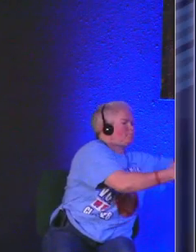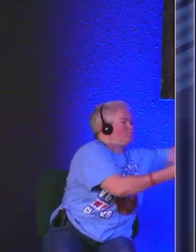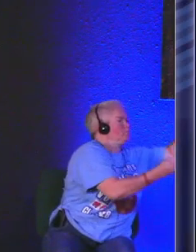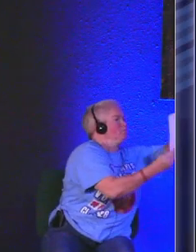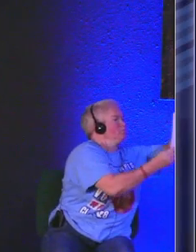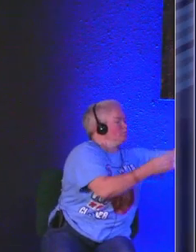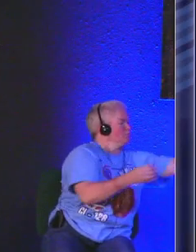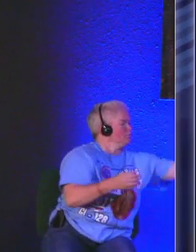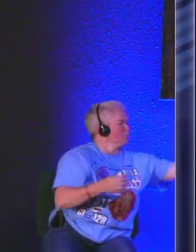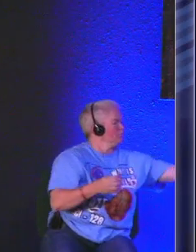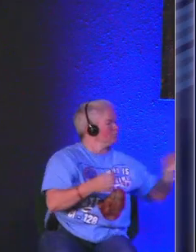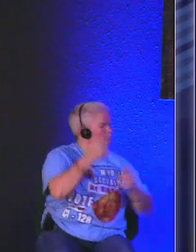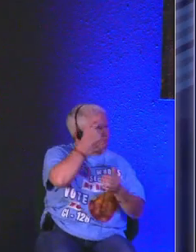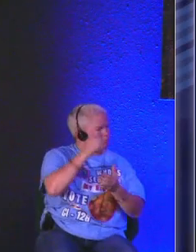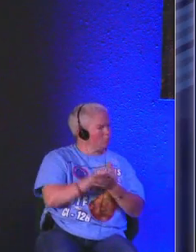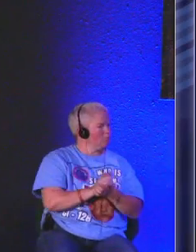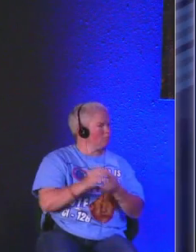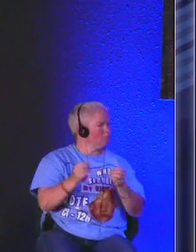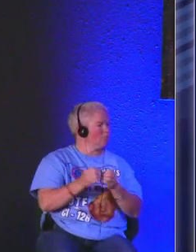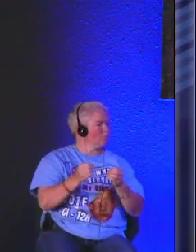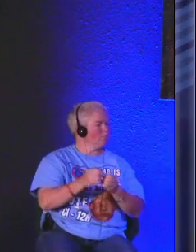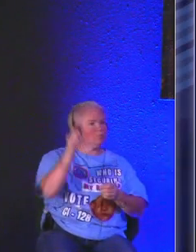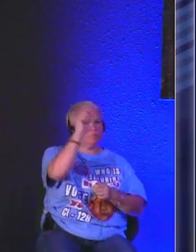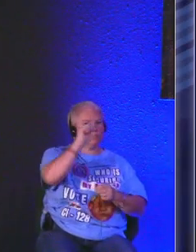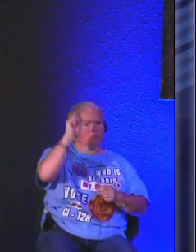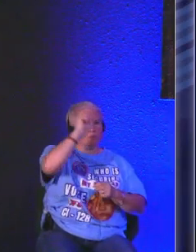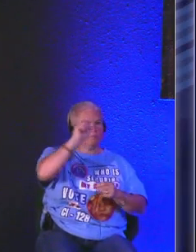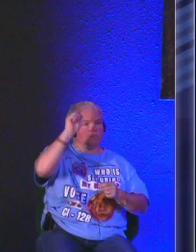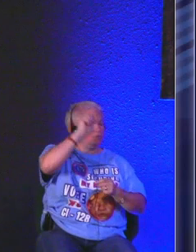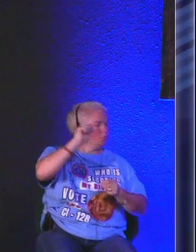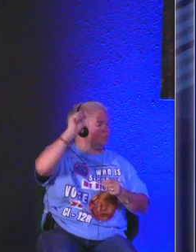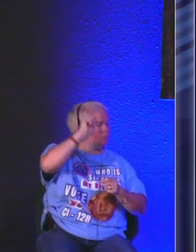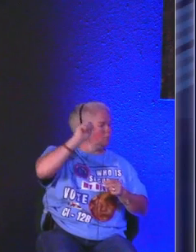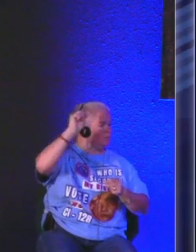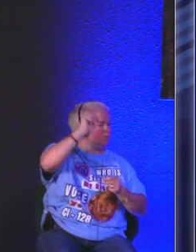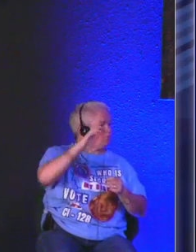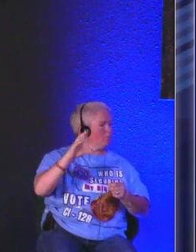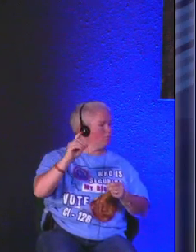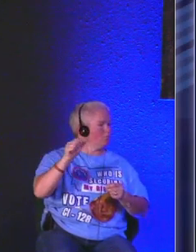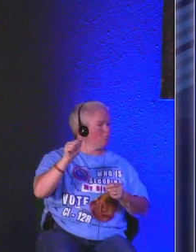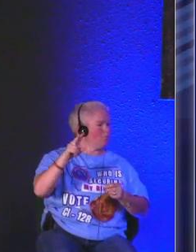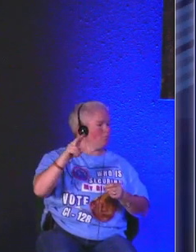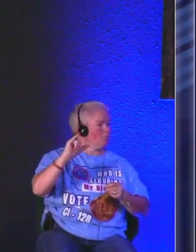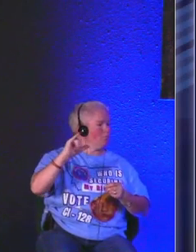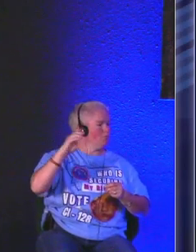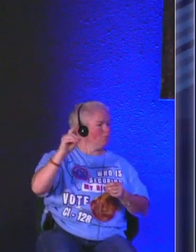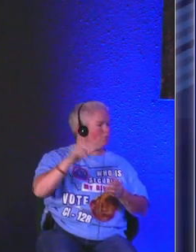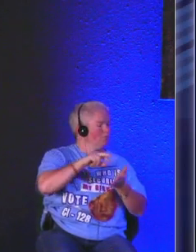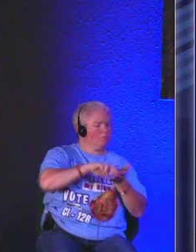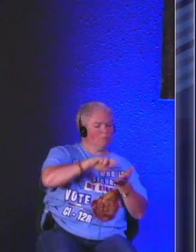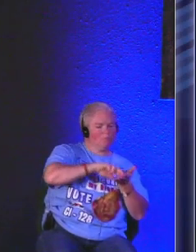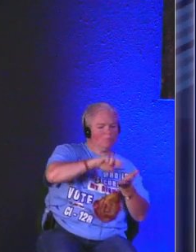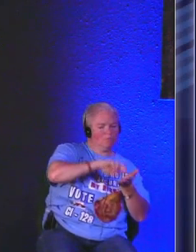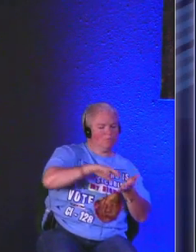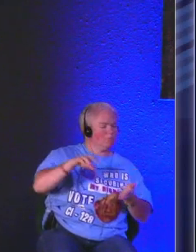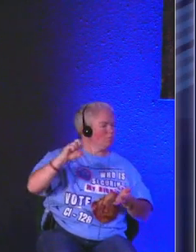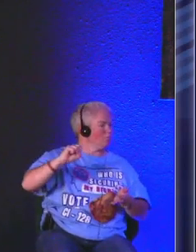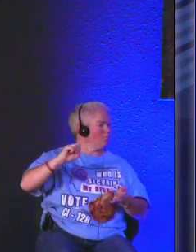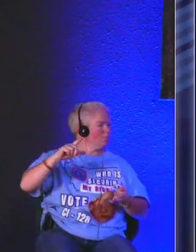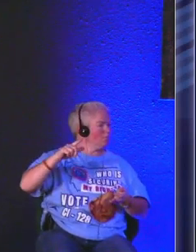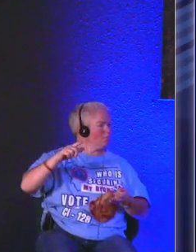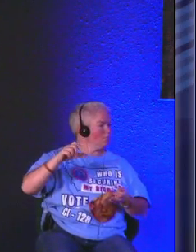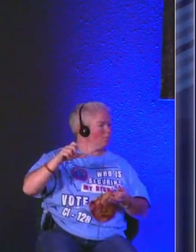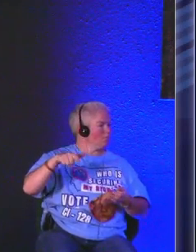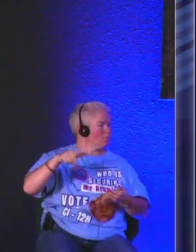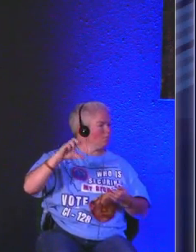many theologians that David wrote this Psalm later in life right he had